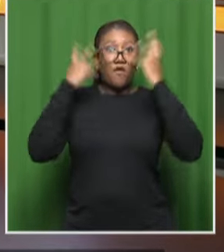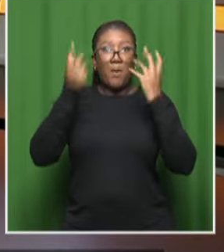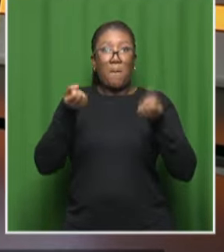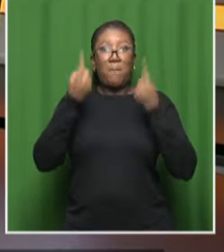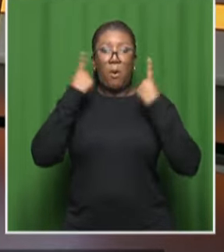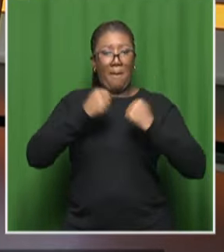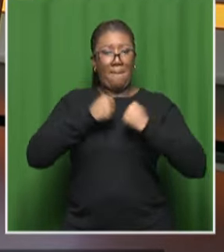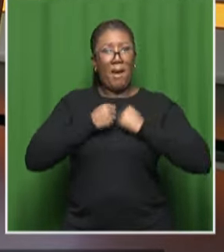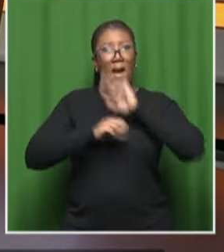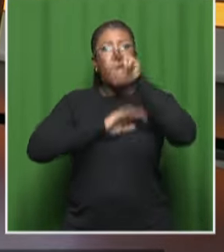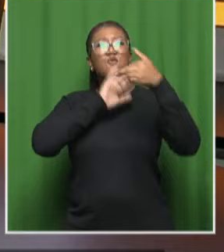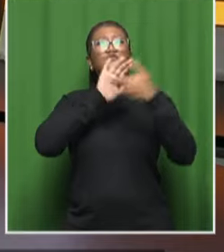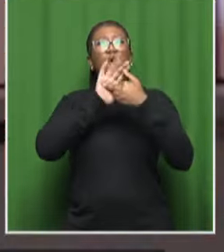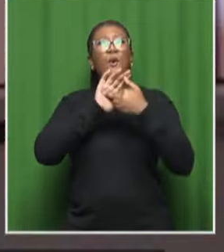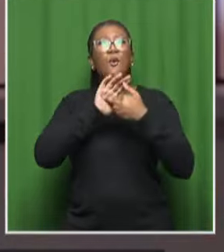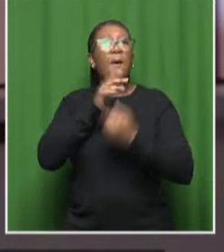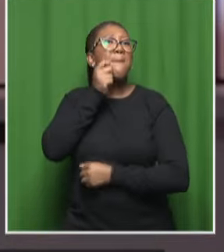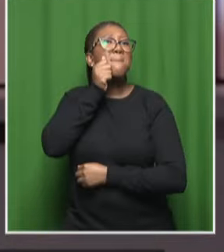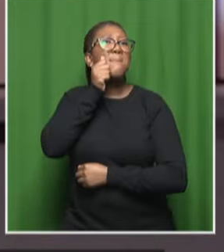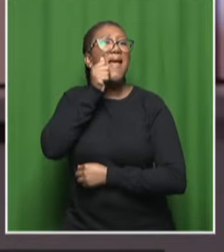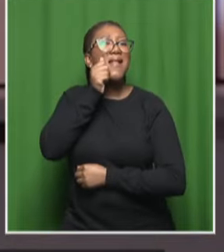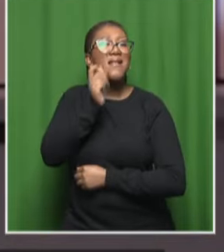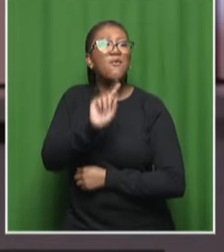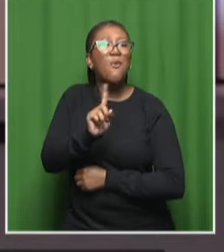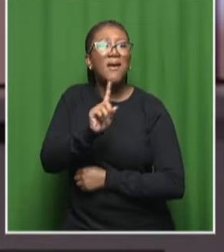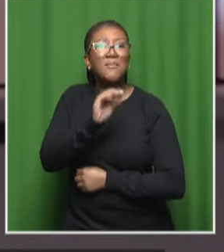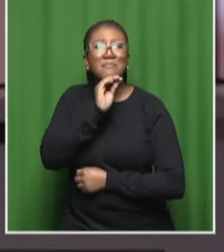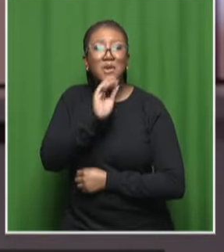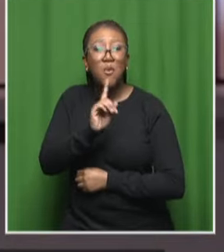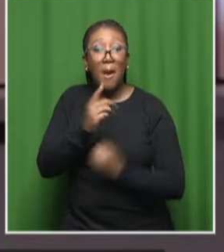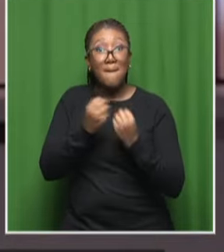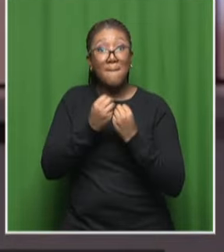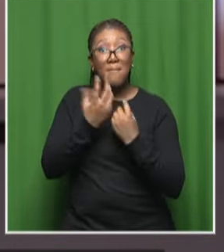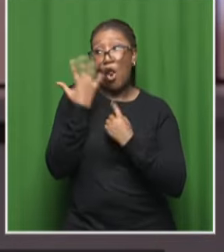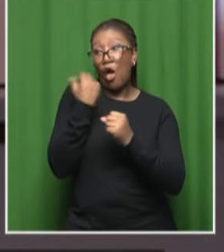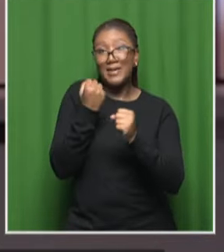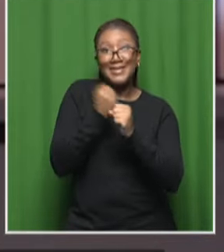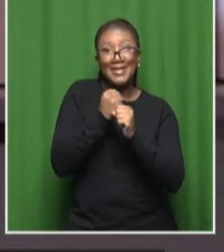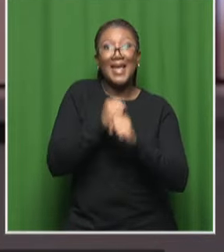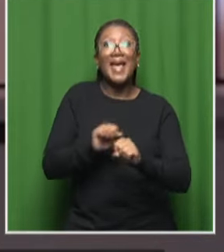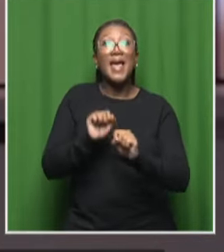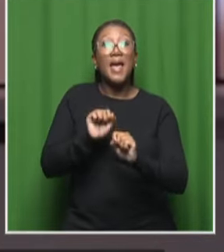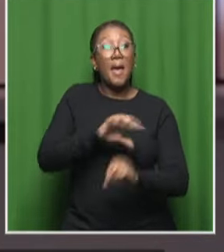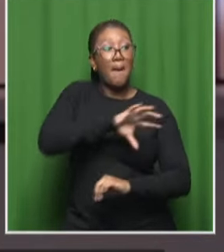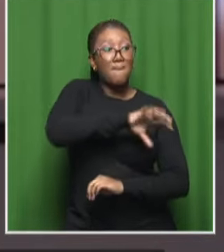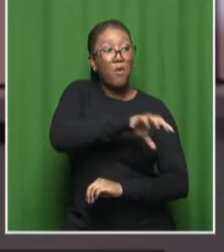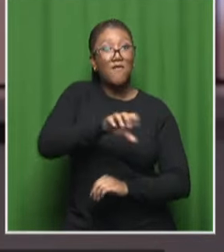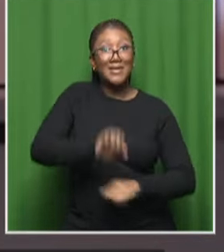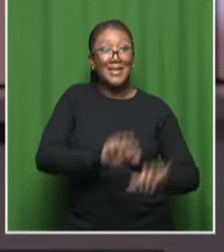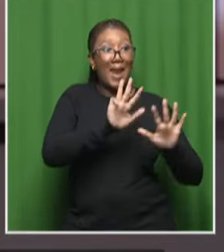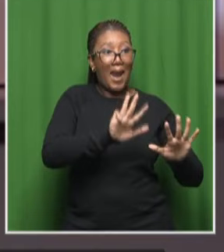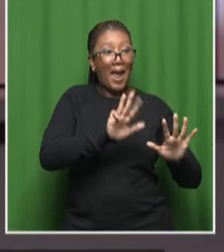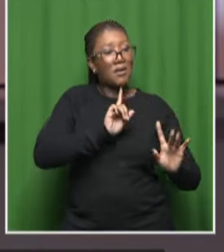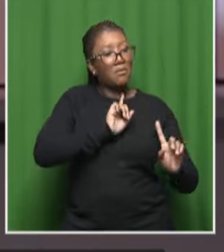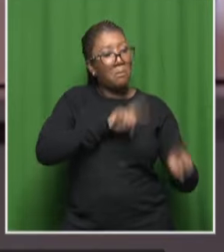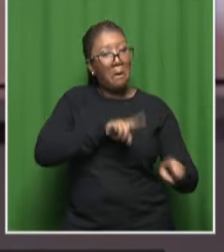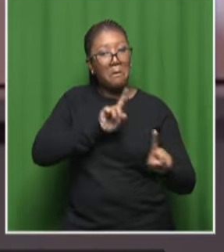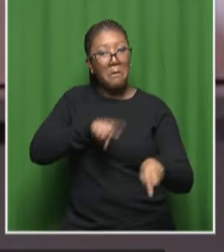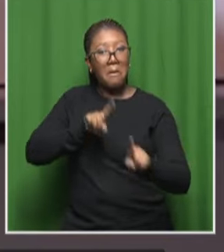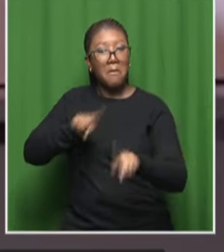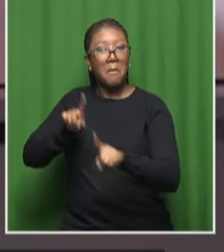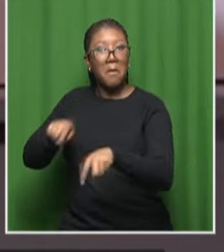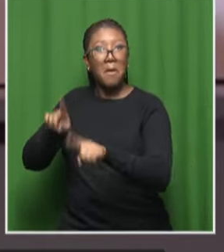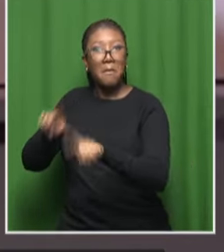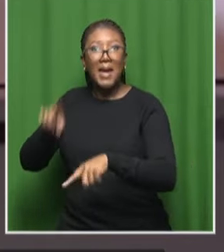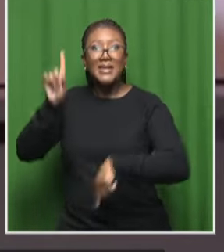today I've spoken in all nine provinces in the last you know we started in 2006 we've spoken to every province to